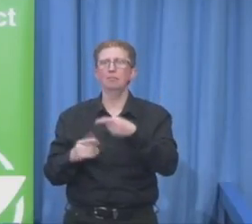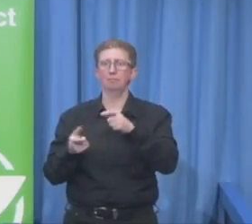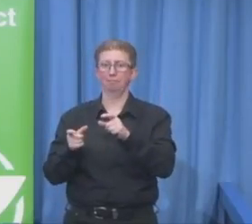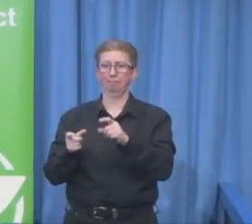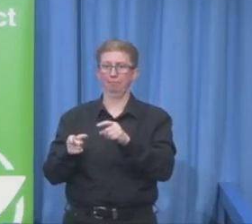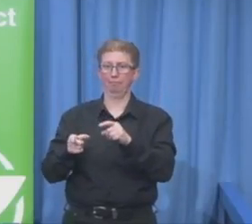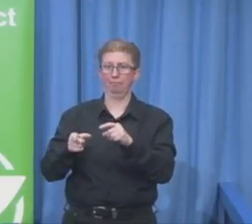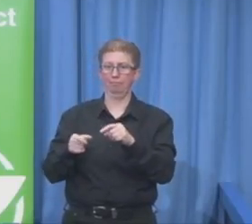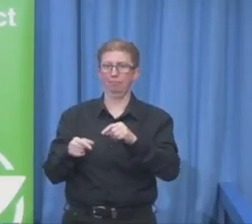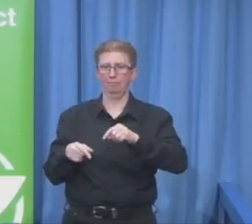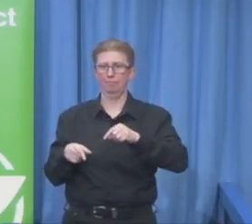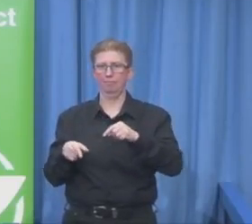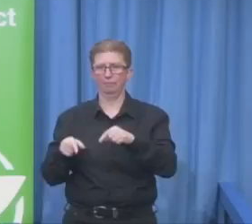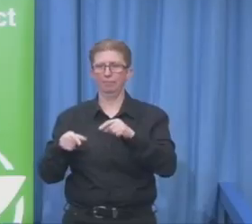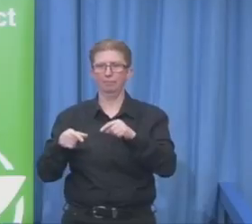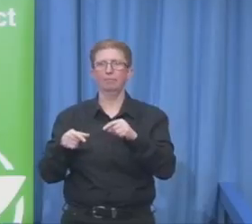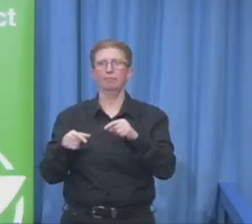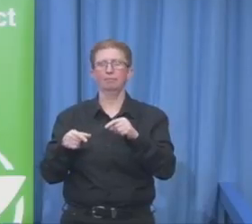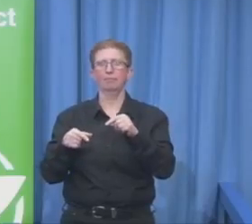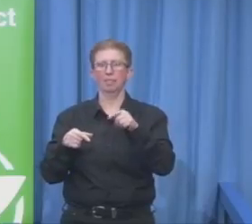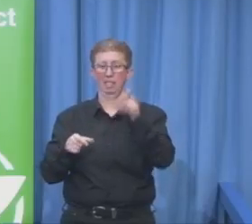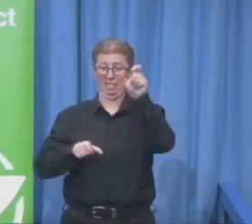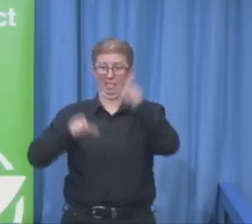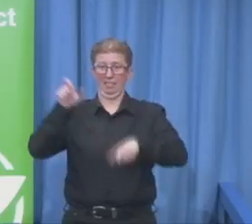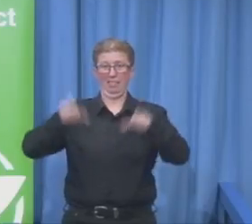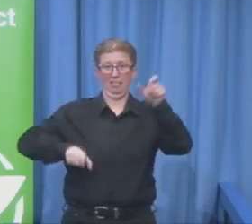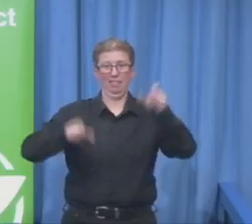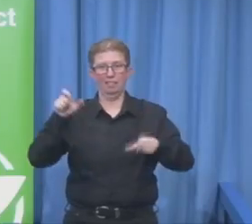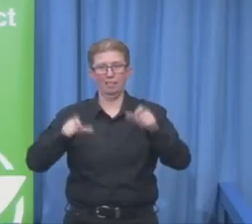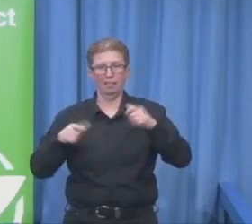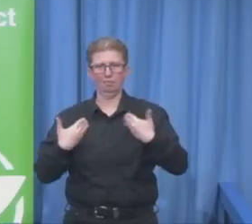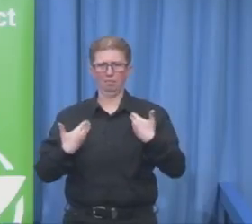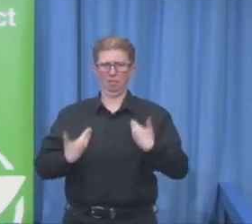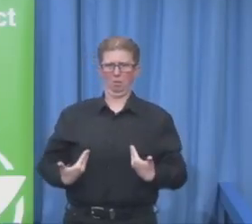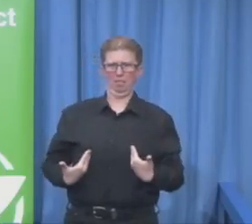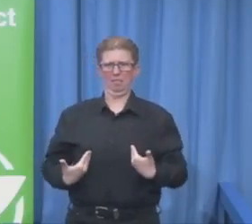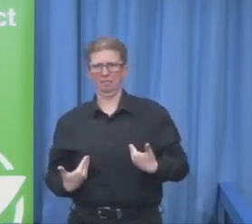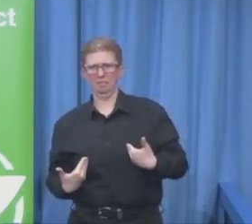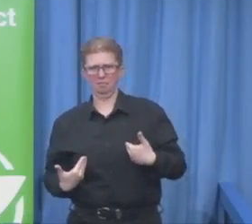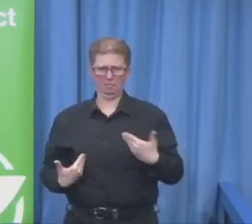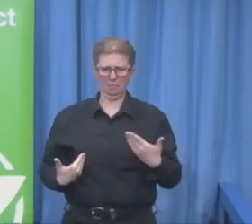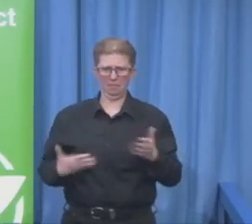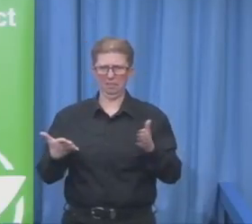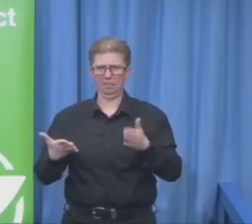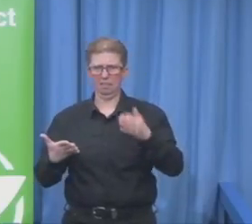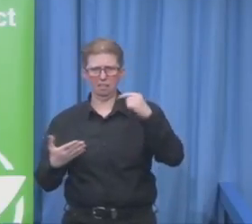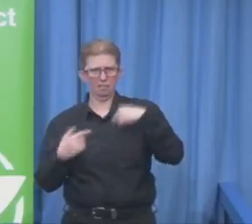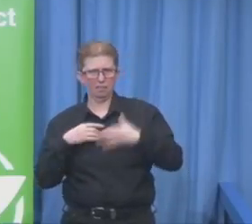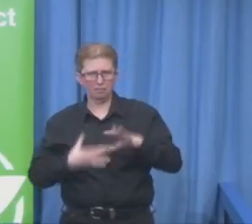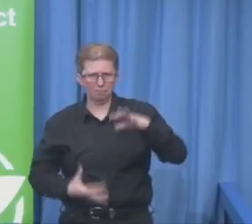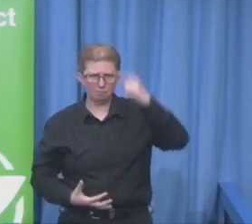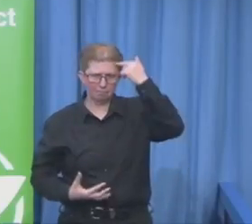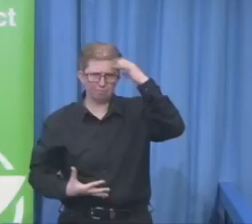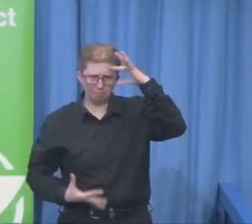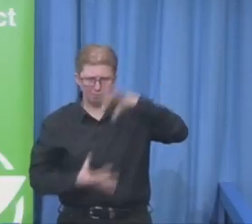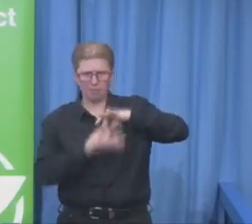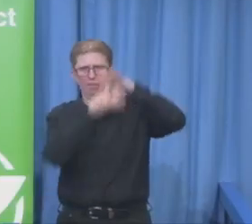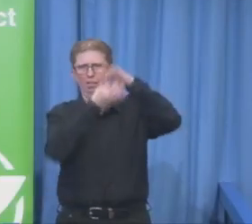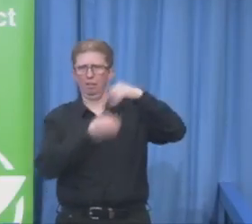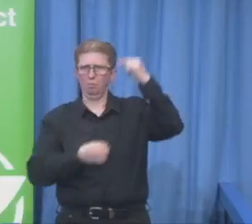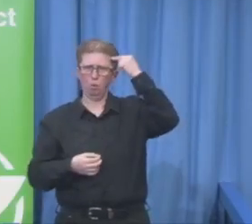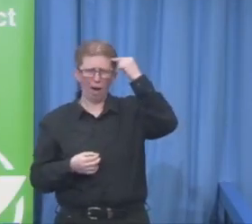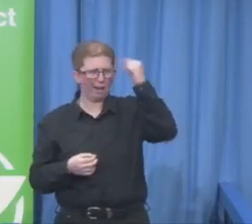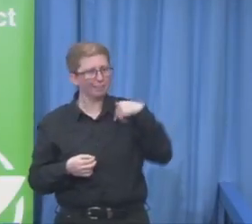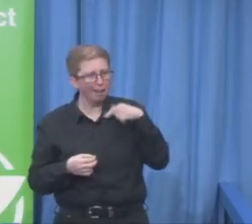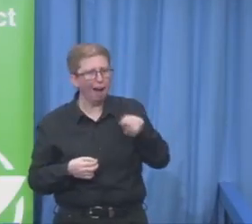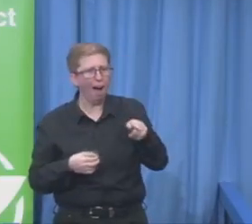was very much on a cognitive neuroscience trip at that time. And then later on, when I got my first job,